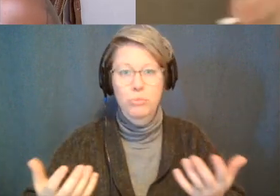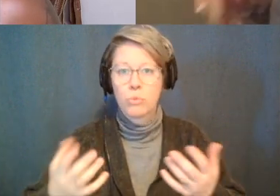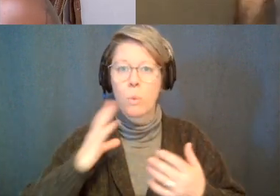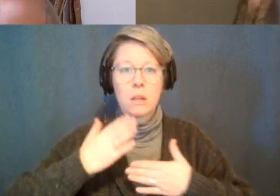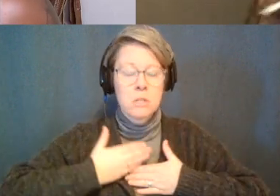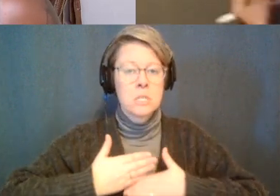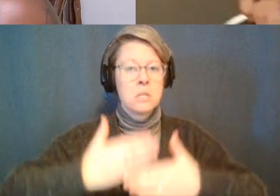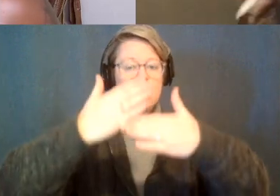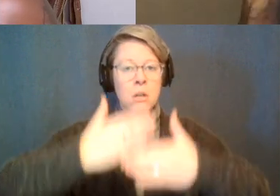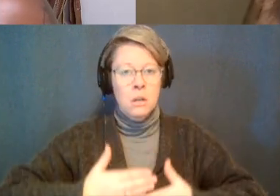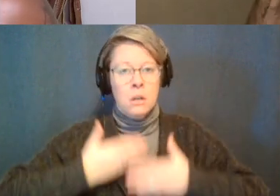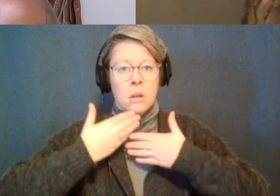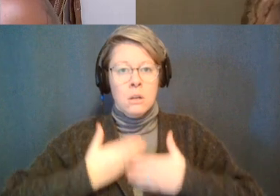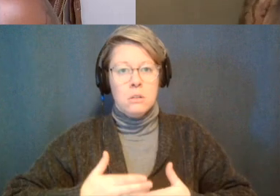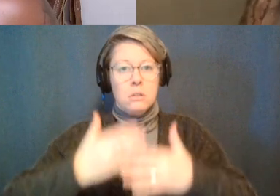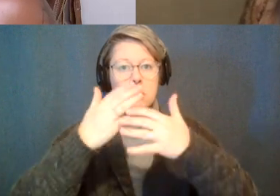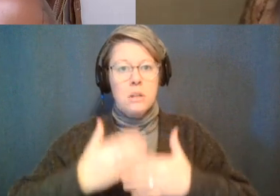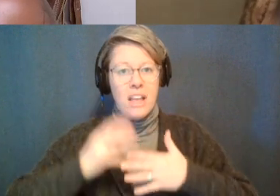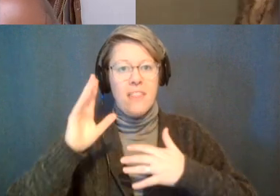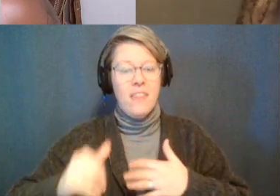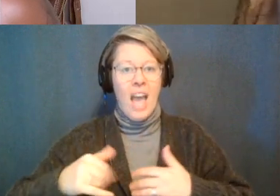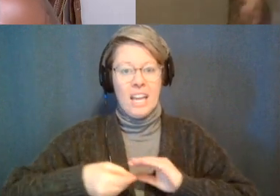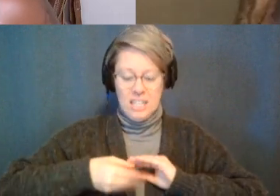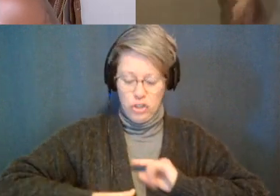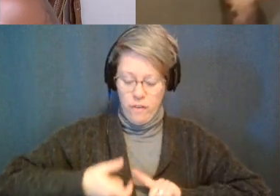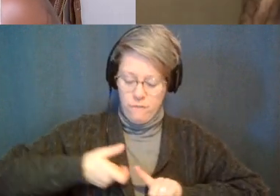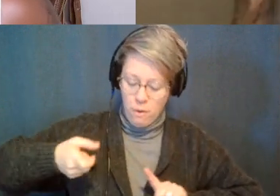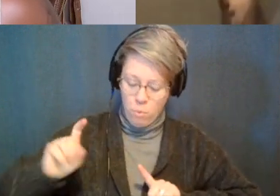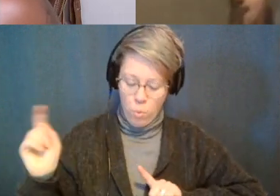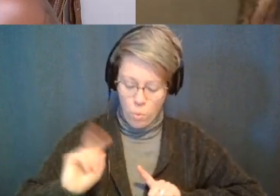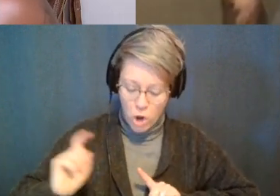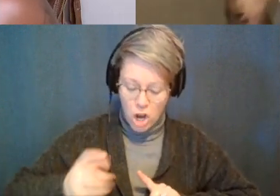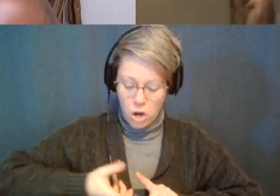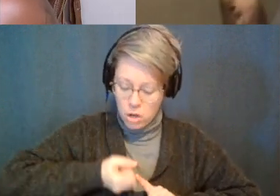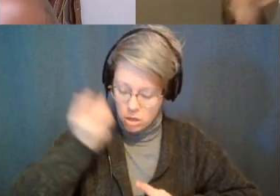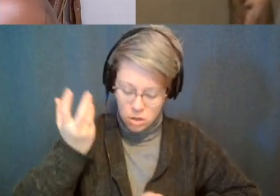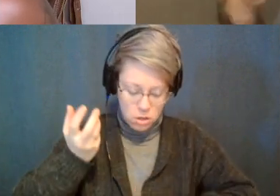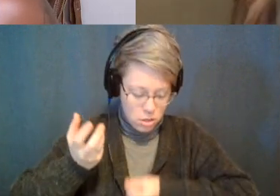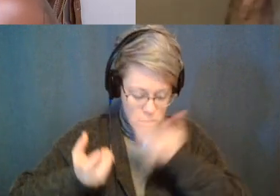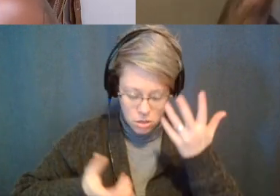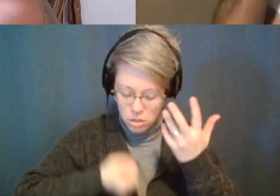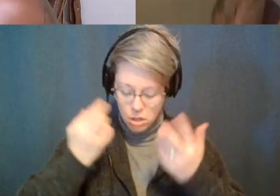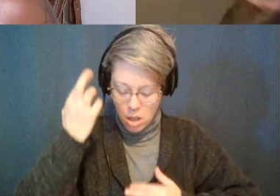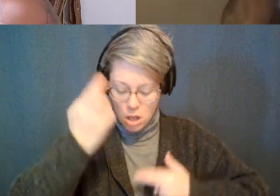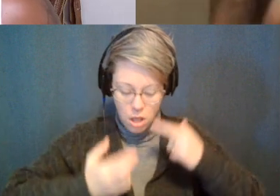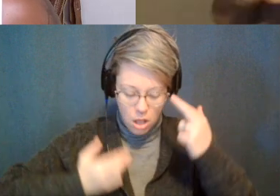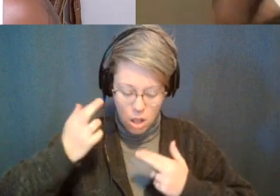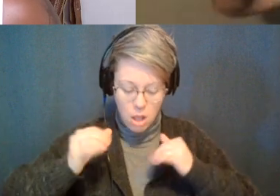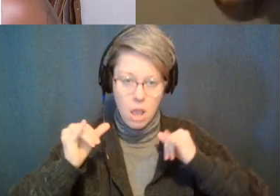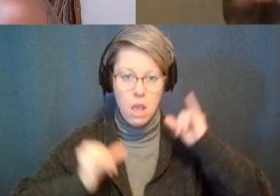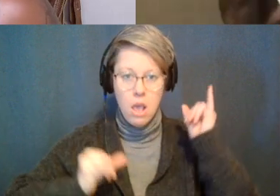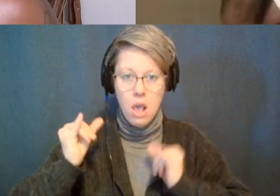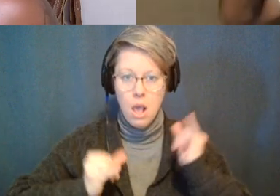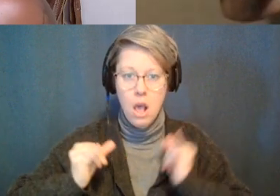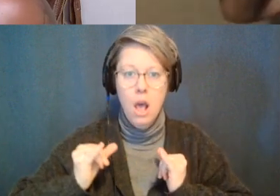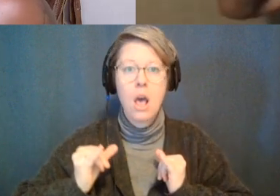into the insecurity and i want to know where it came from and then once i start realizing that okay this is starting to make more sense where this